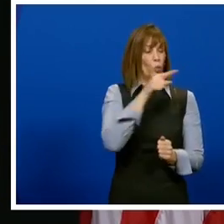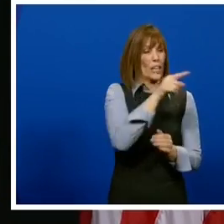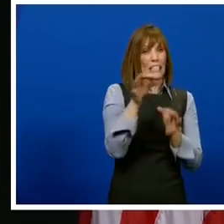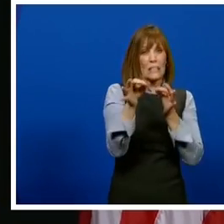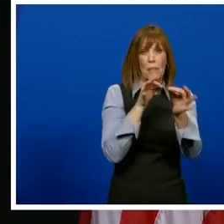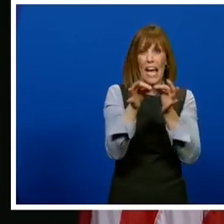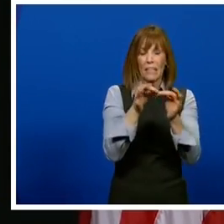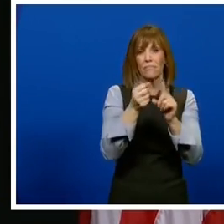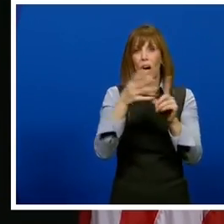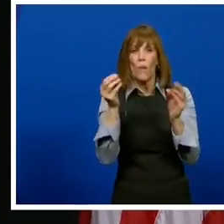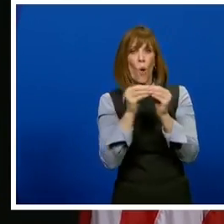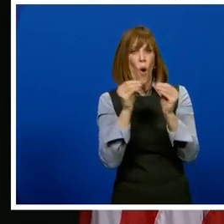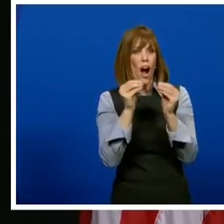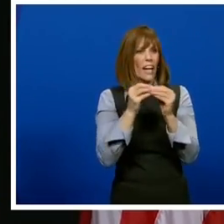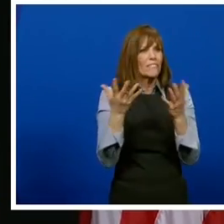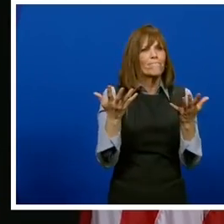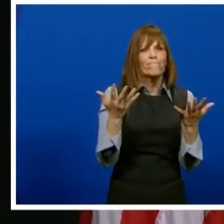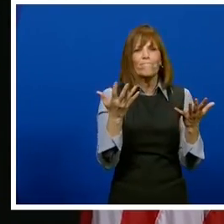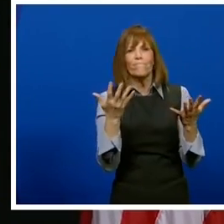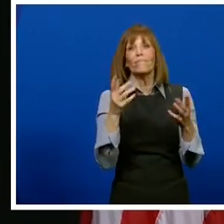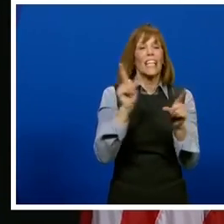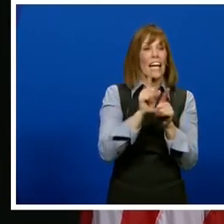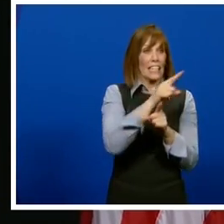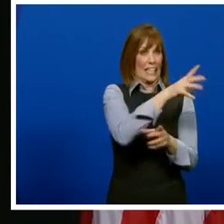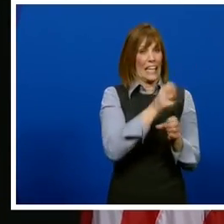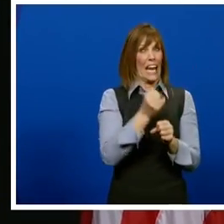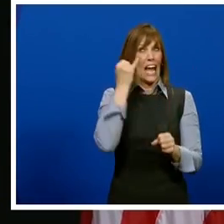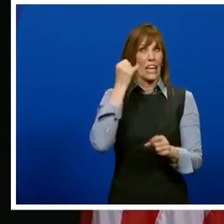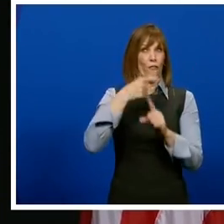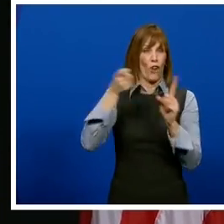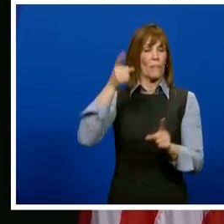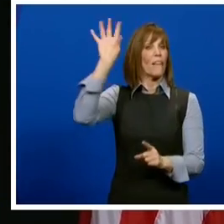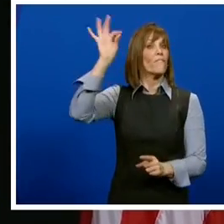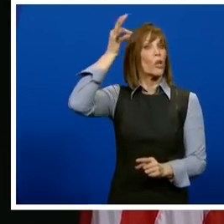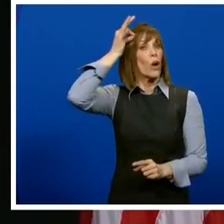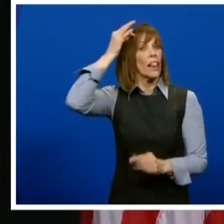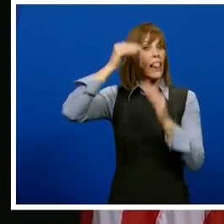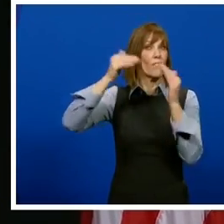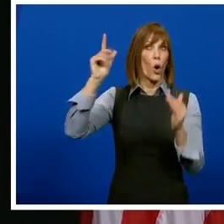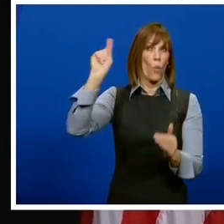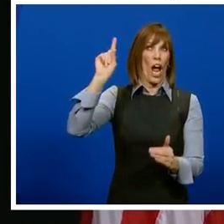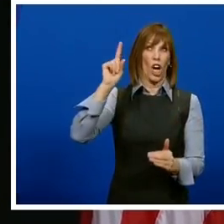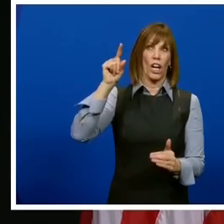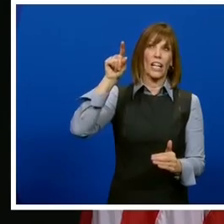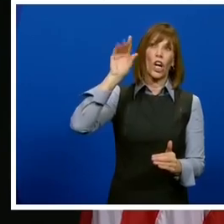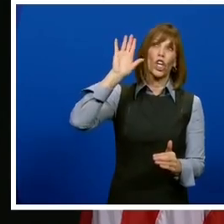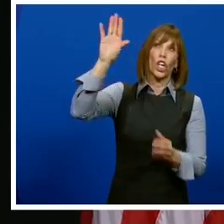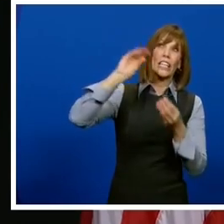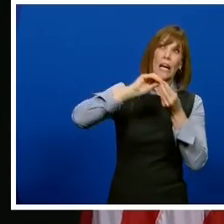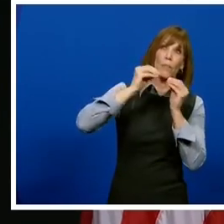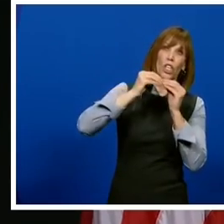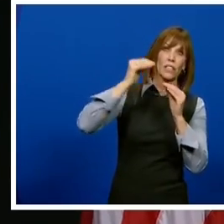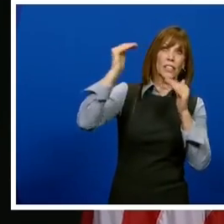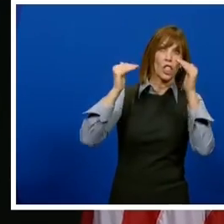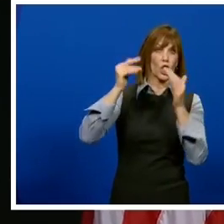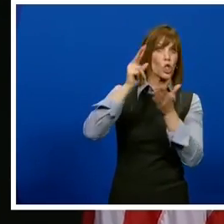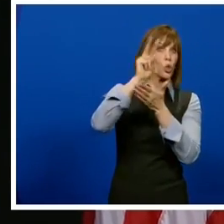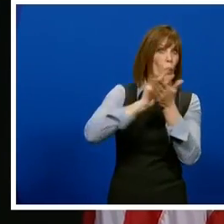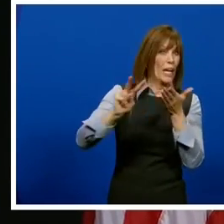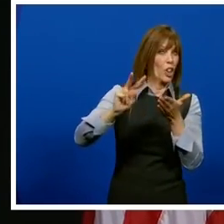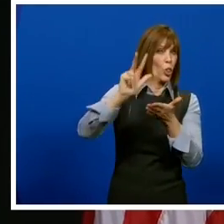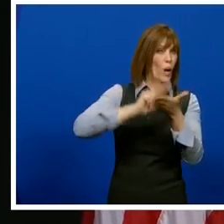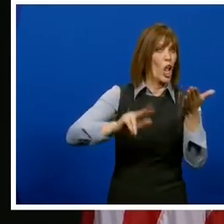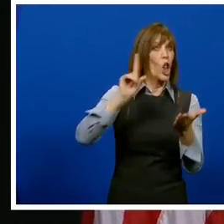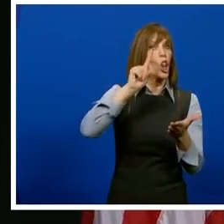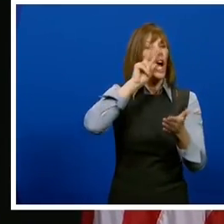any of this? Do you get a sense from the federal administration on where we where those numbers might be in like two weeks, three weeks, four weeks,